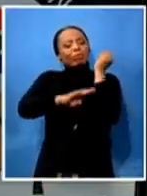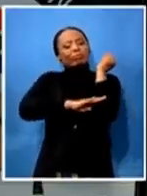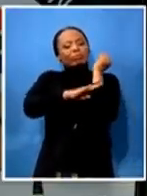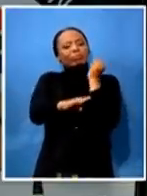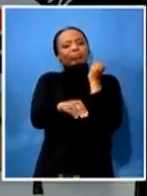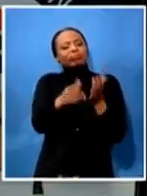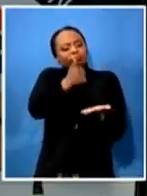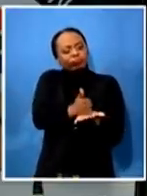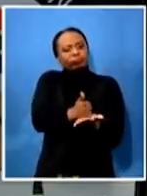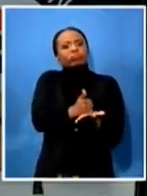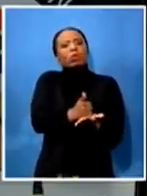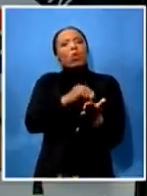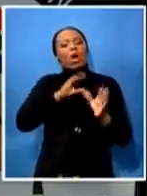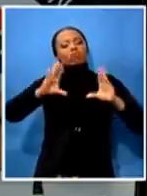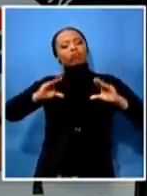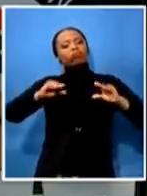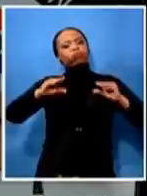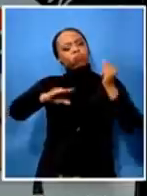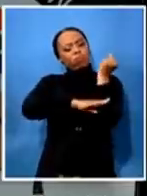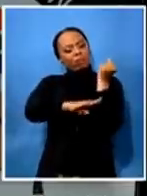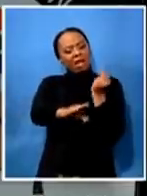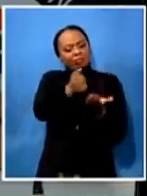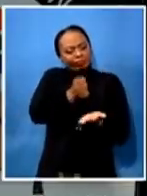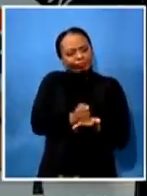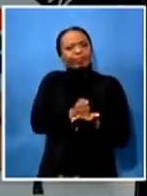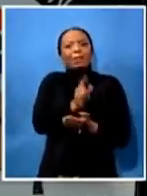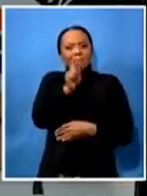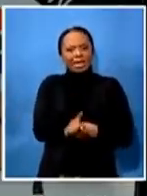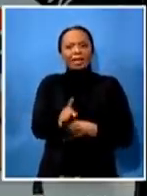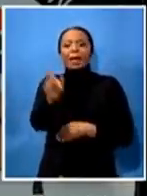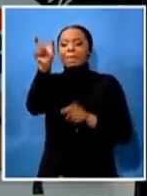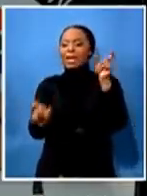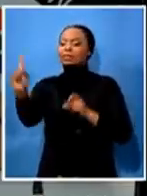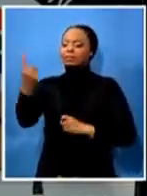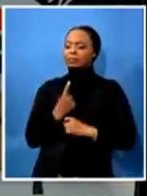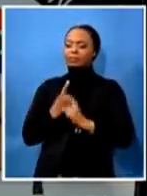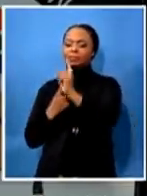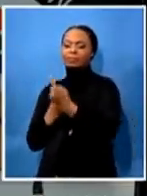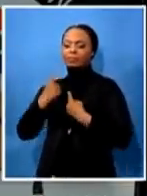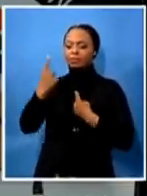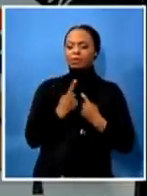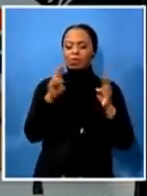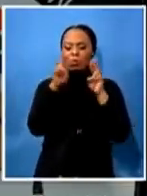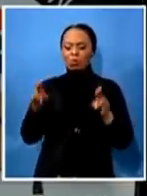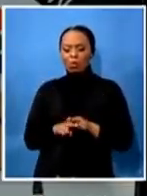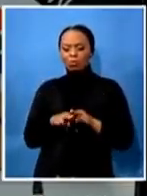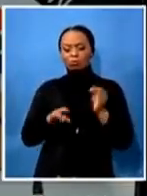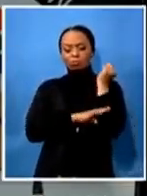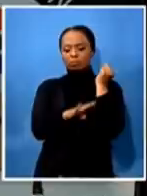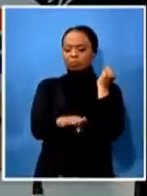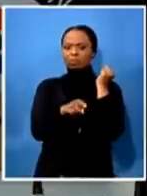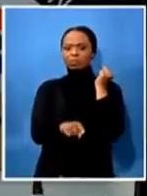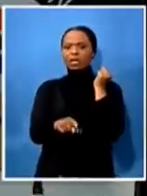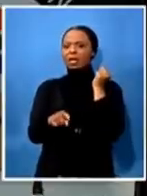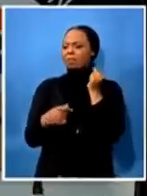with the only people that i can tell you chair who i have never been their supporter but they have become my own